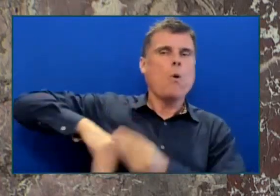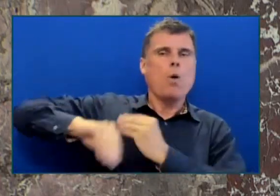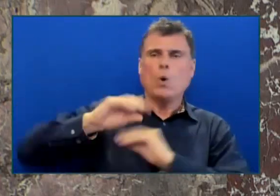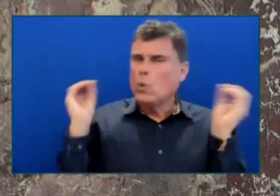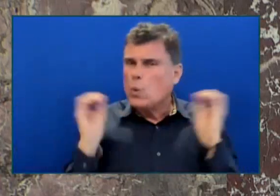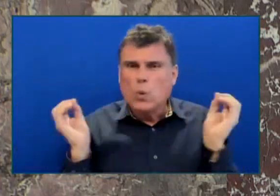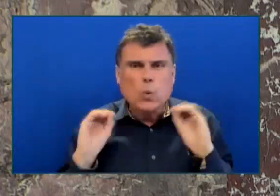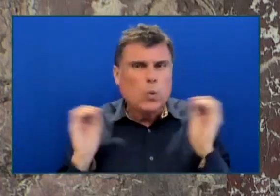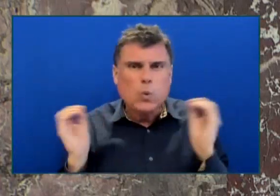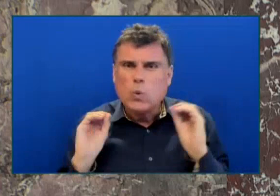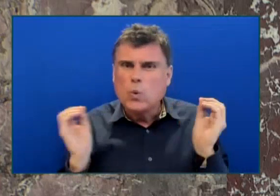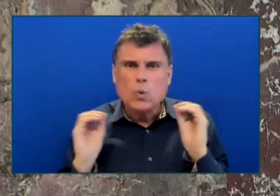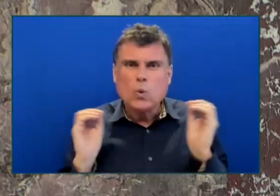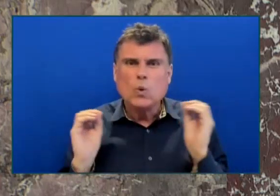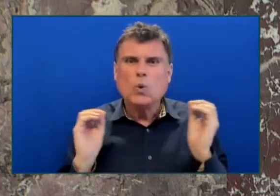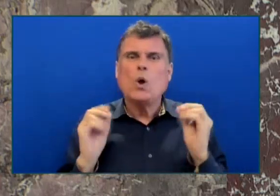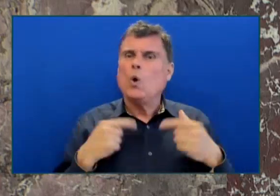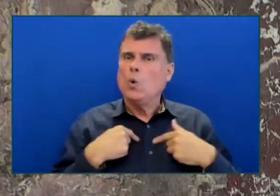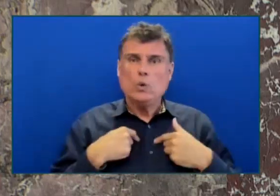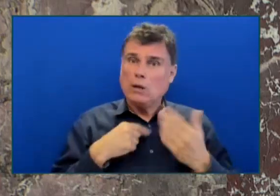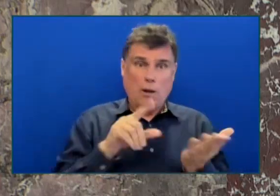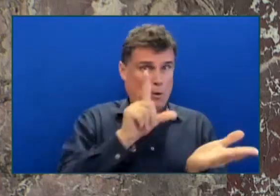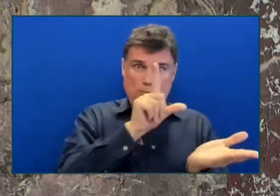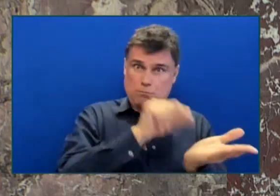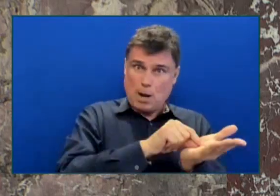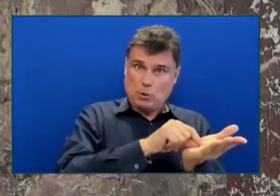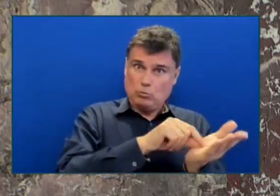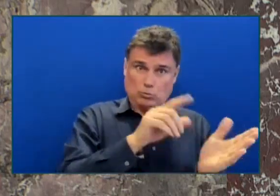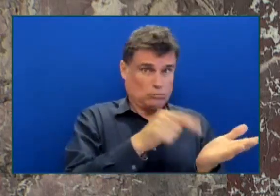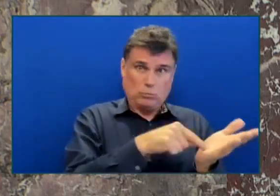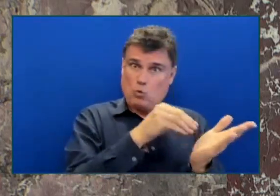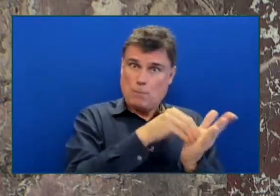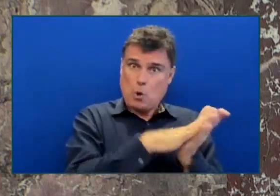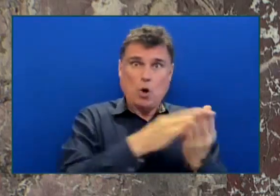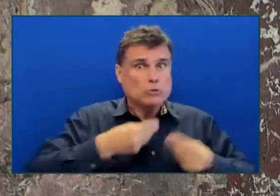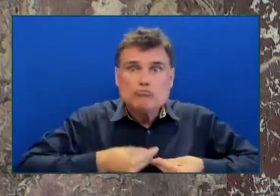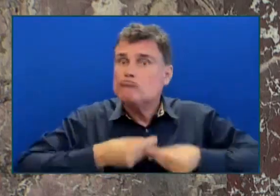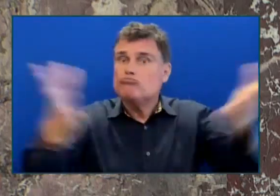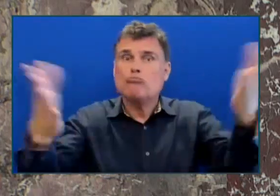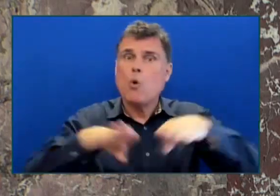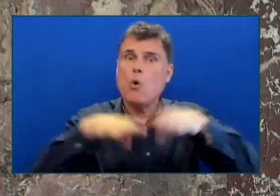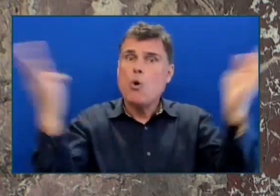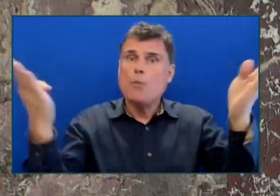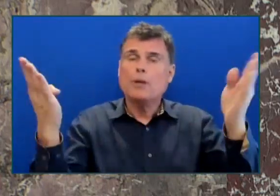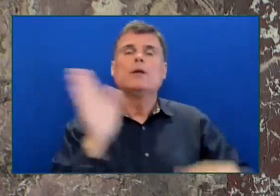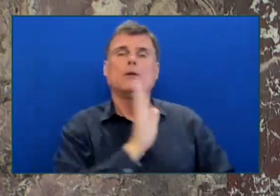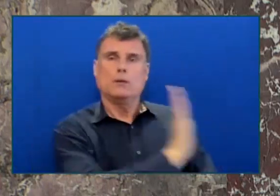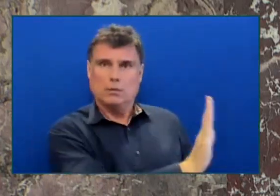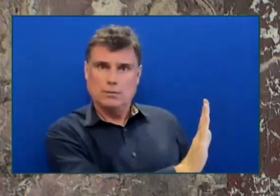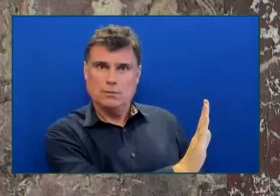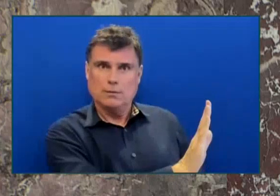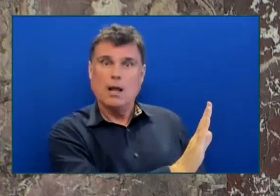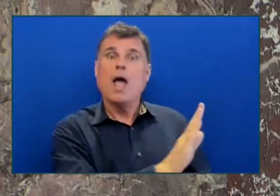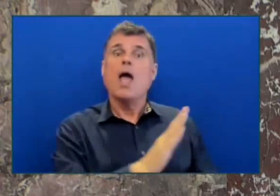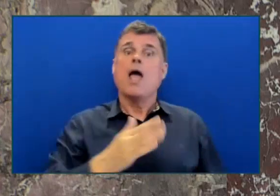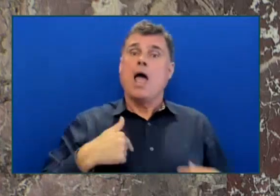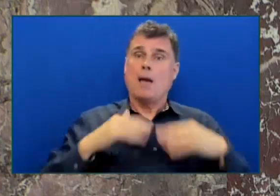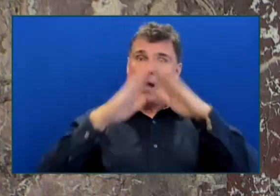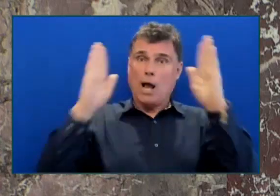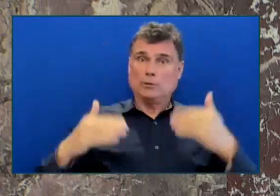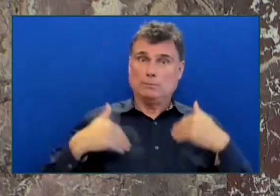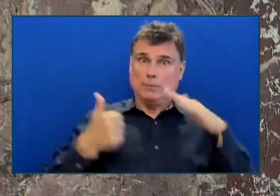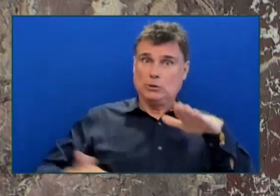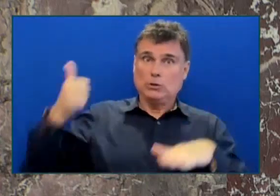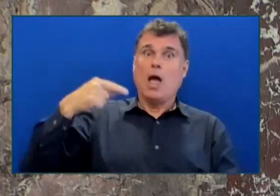indication when I was Housing Minister that there was an issue, I reached out to my colleague, the then Minister of Finance, to ask the Comptroller